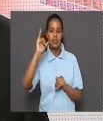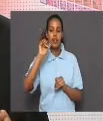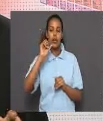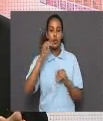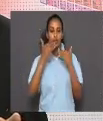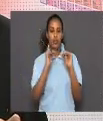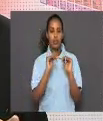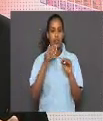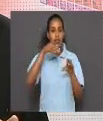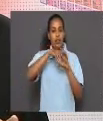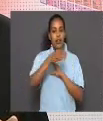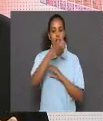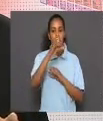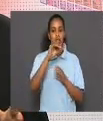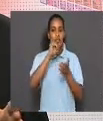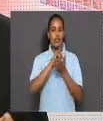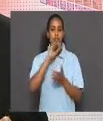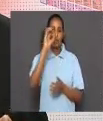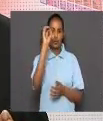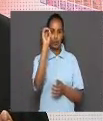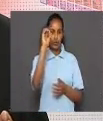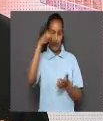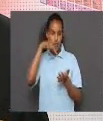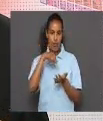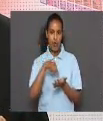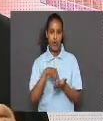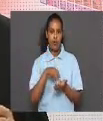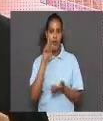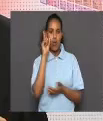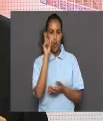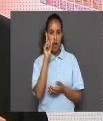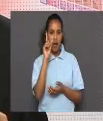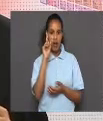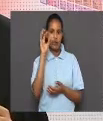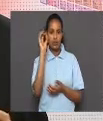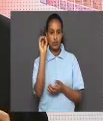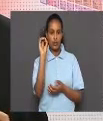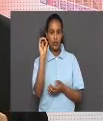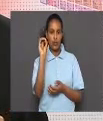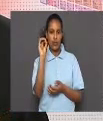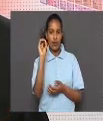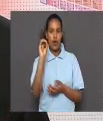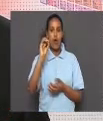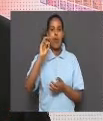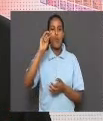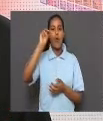Let us try it.